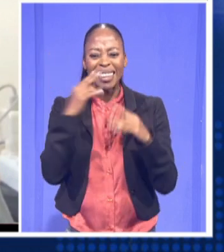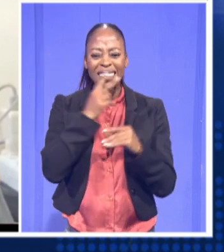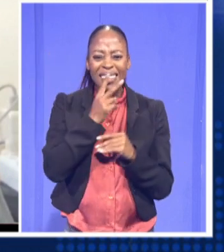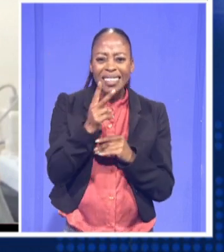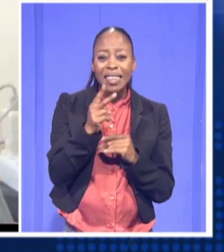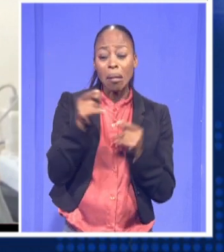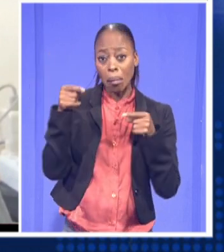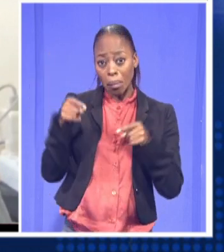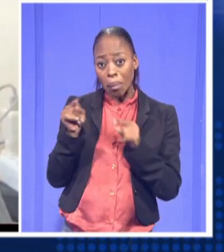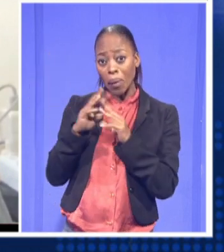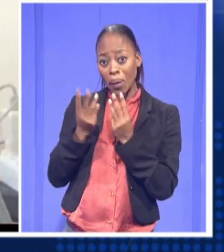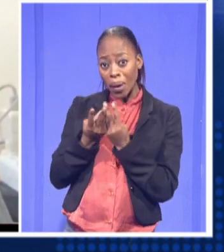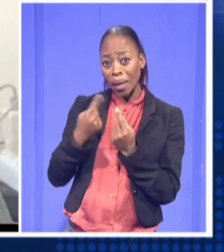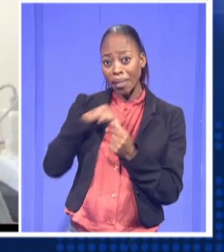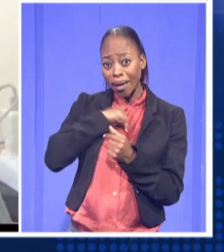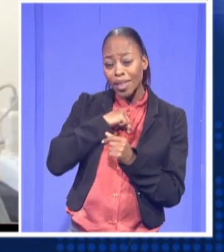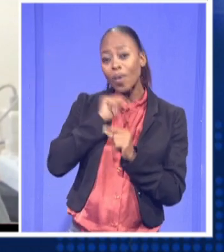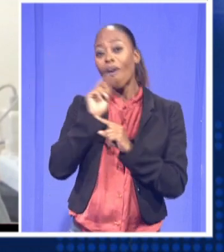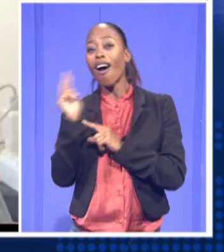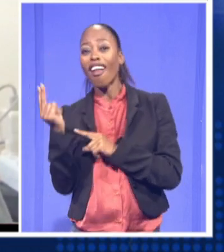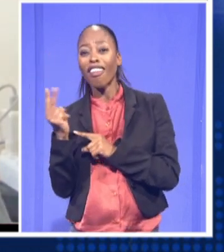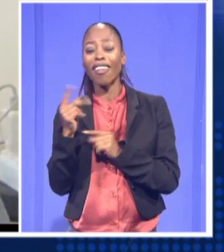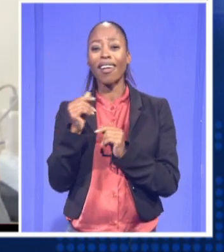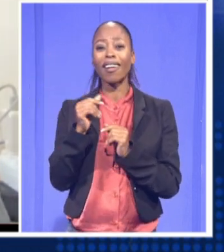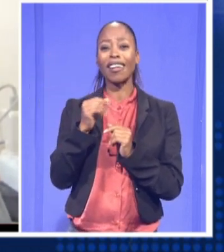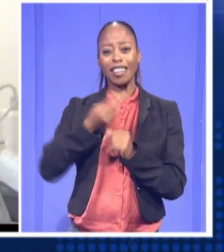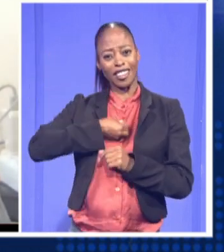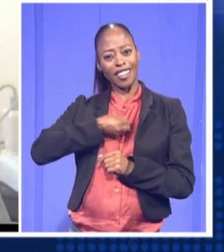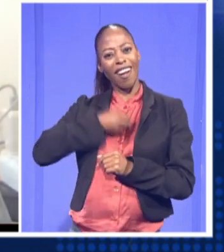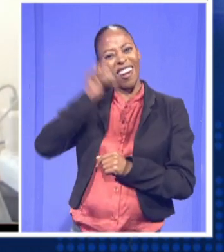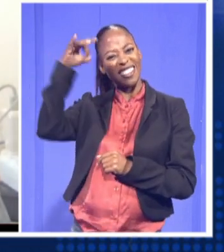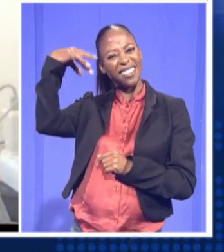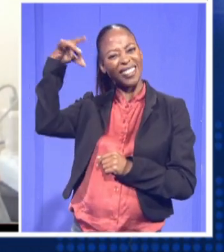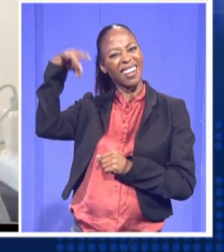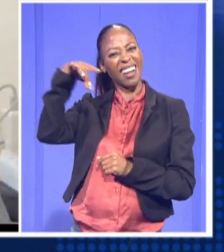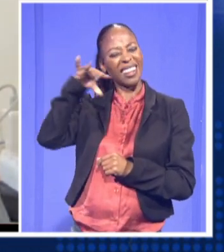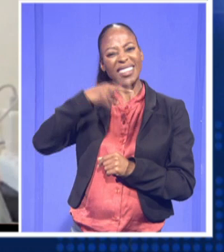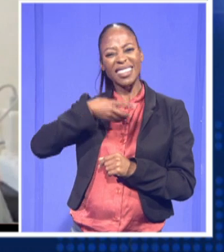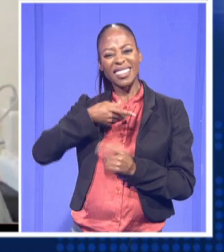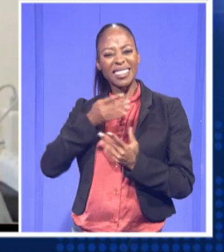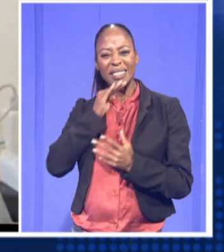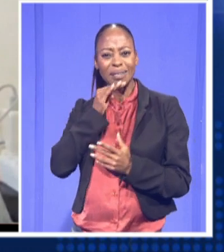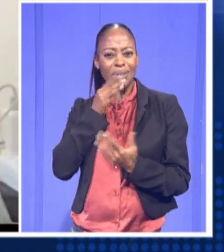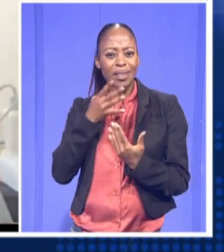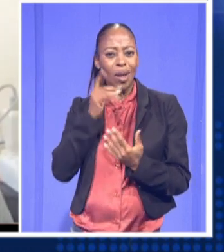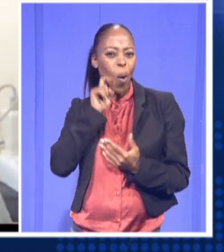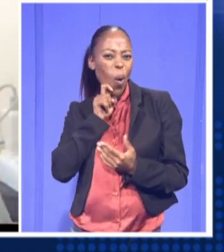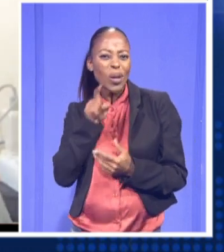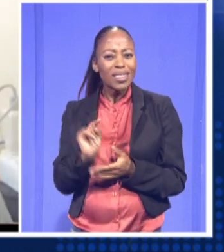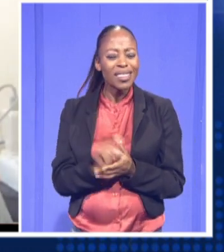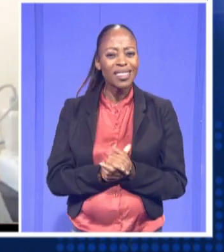galaxy? And if we're talking about some of the youngest stars, how young are we talking about?